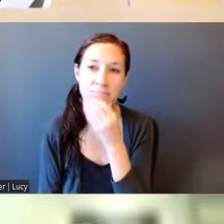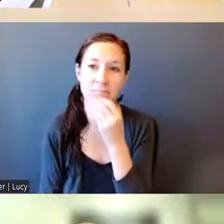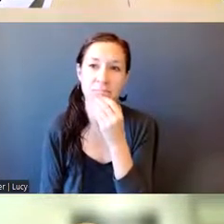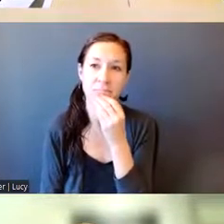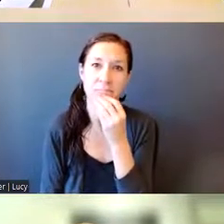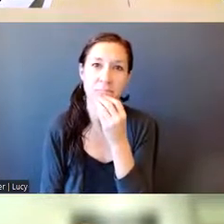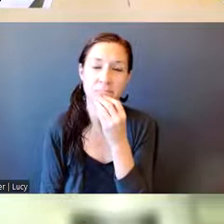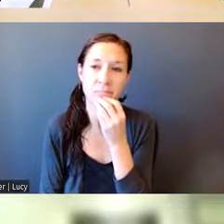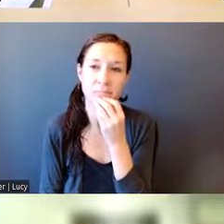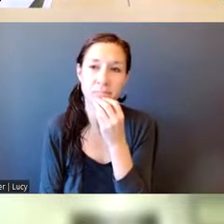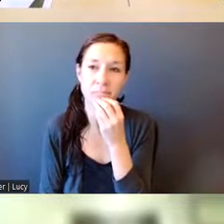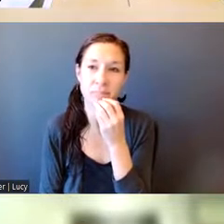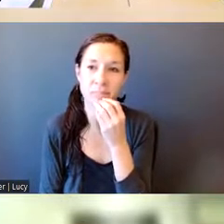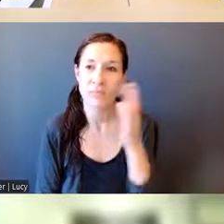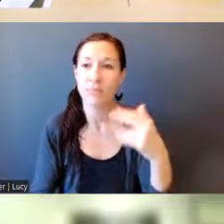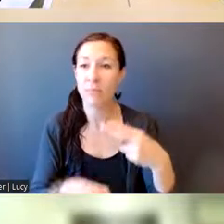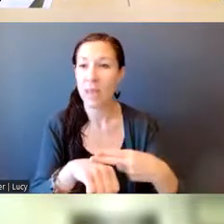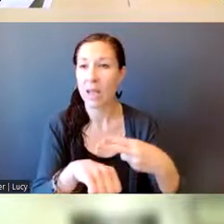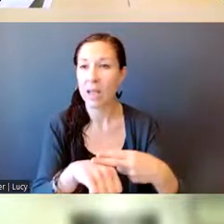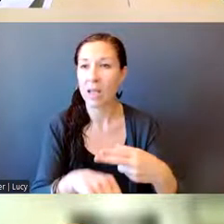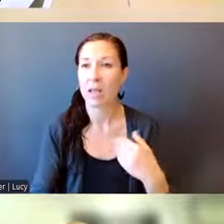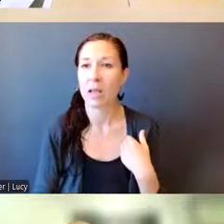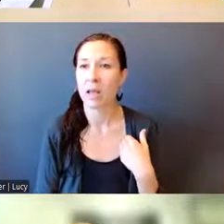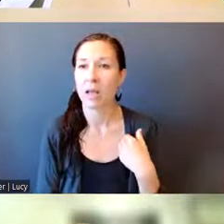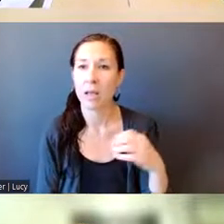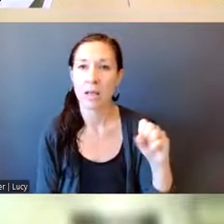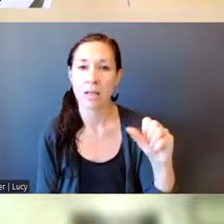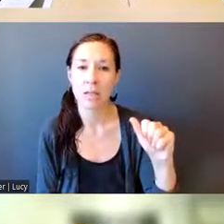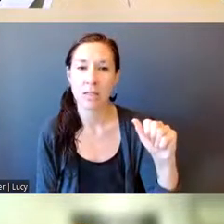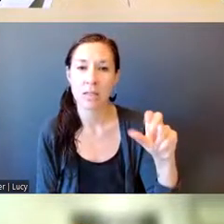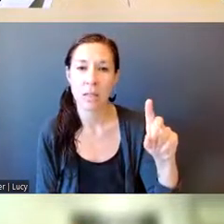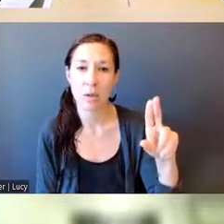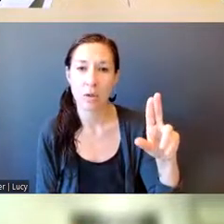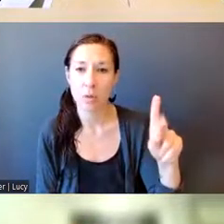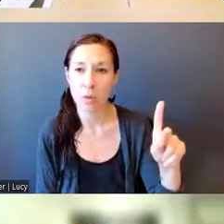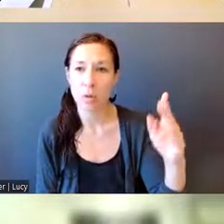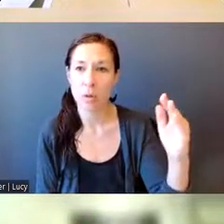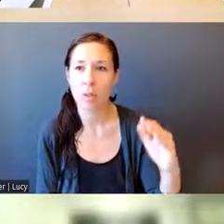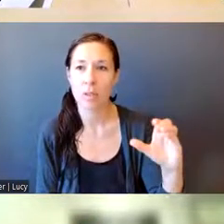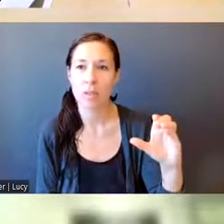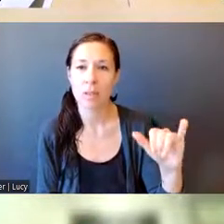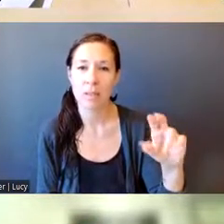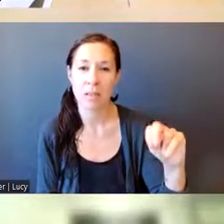And Haitian Creole, Siddurk Brazel and Cynthia Lane.